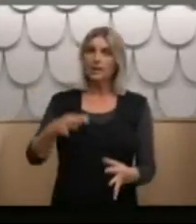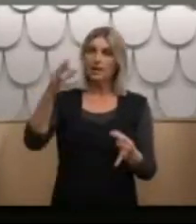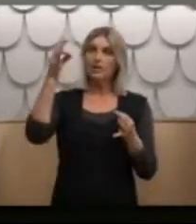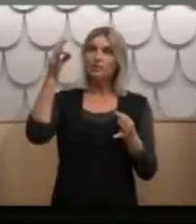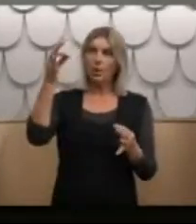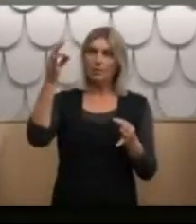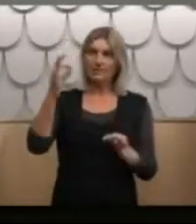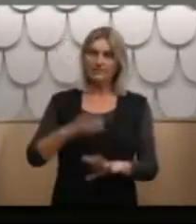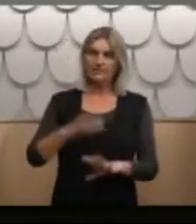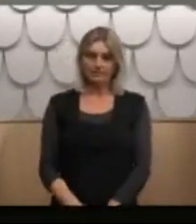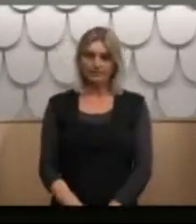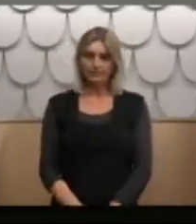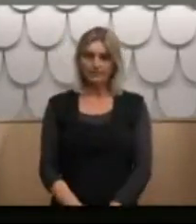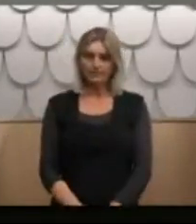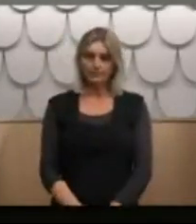Document 005.